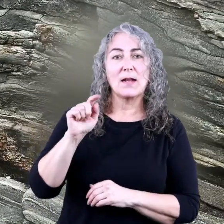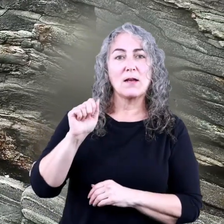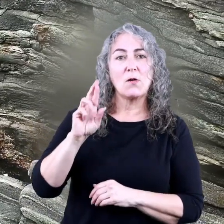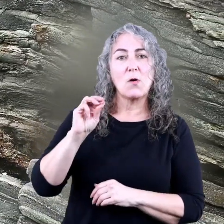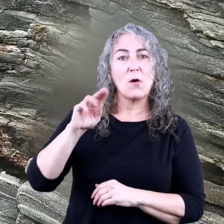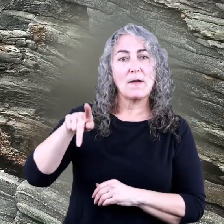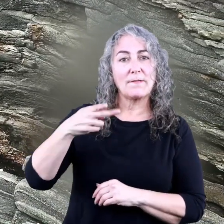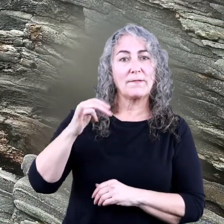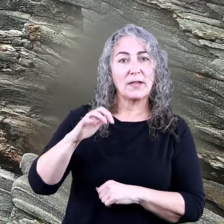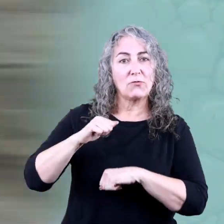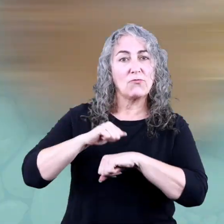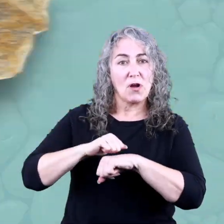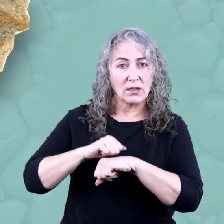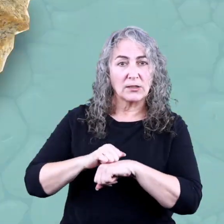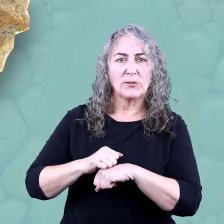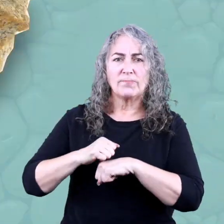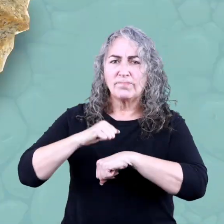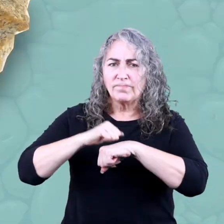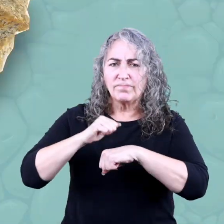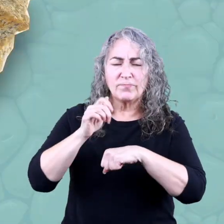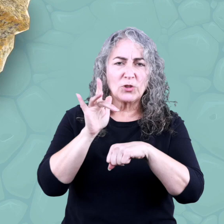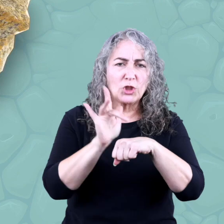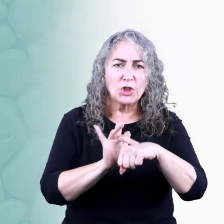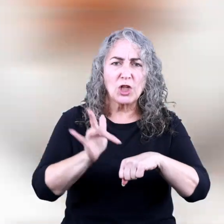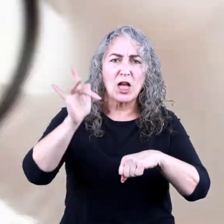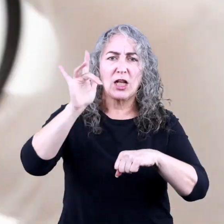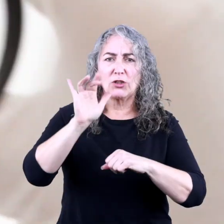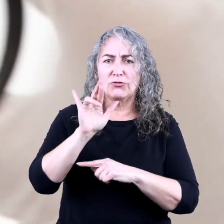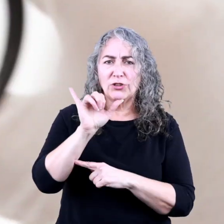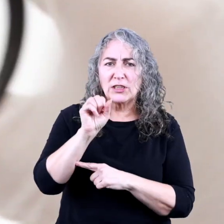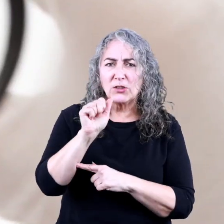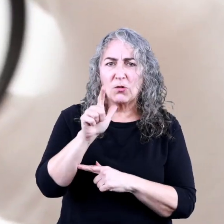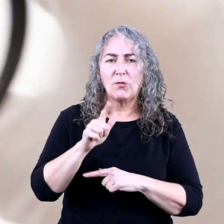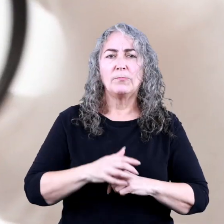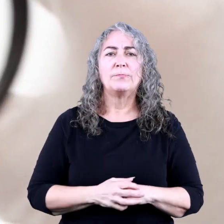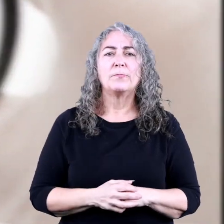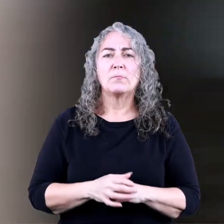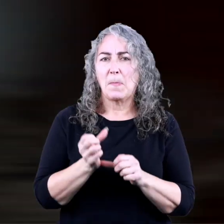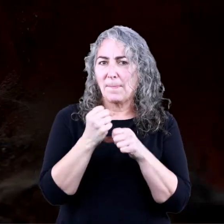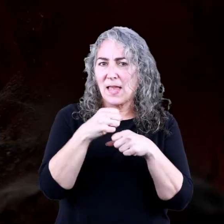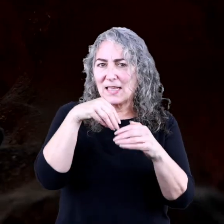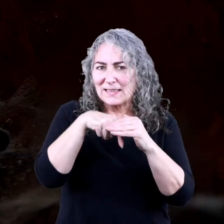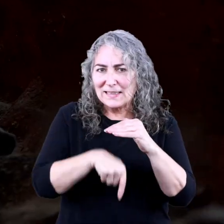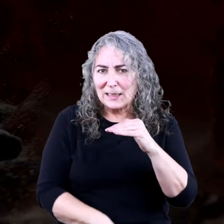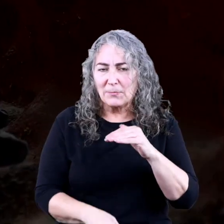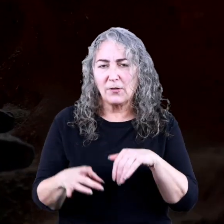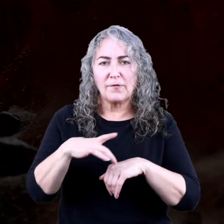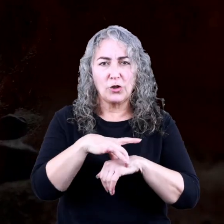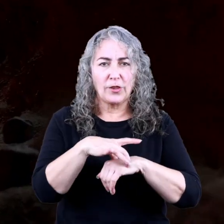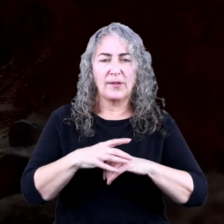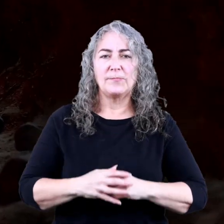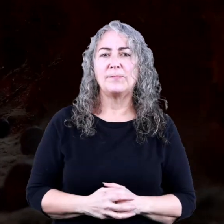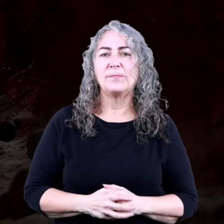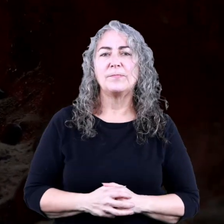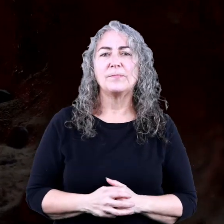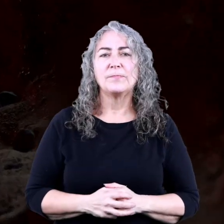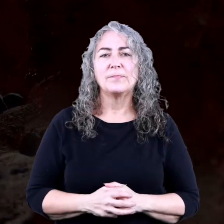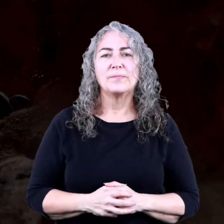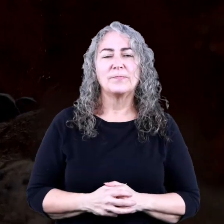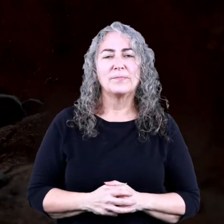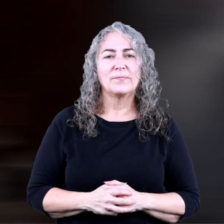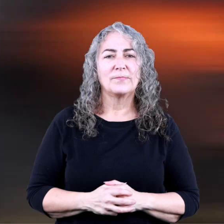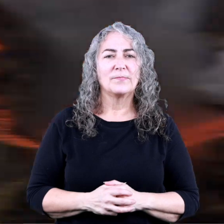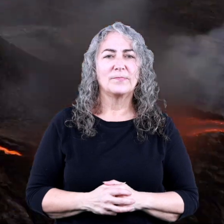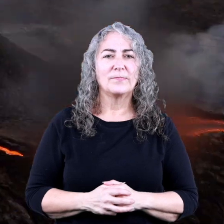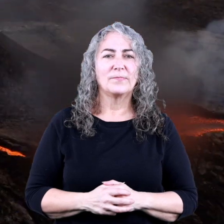Metamorphic rocks are layered, dense, have shiny crystals in them, and are made deep inside the Earth.